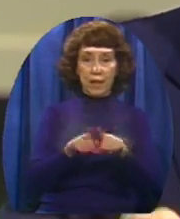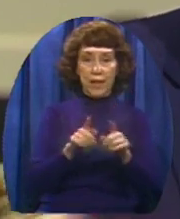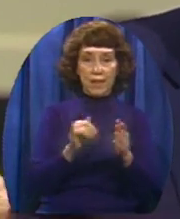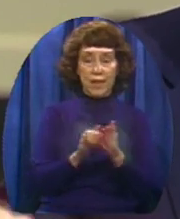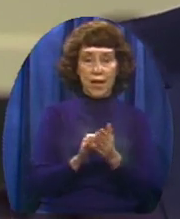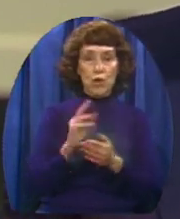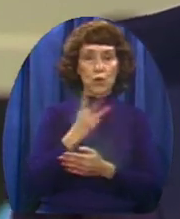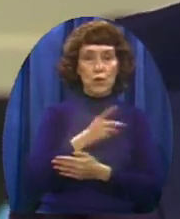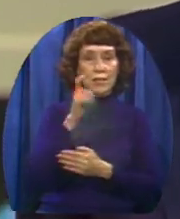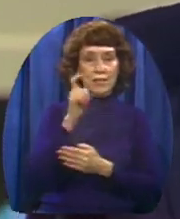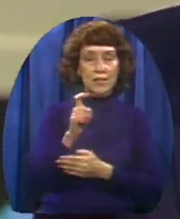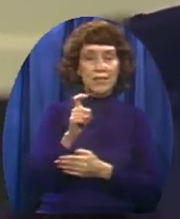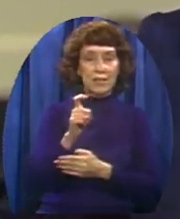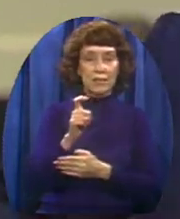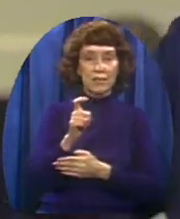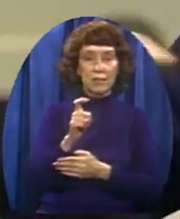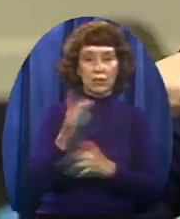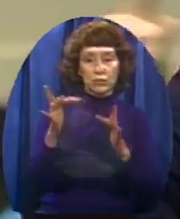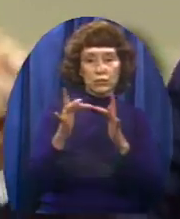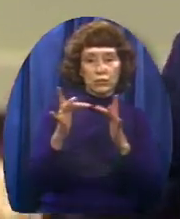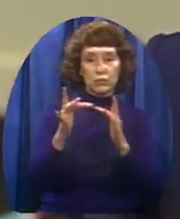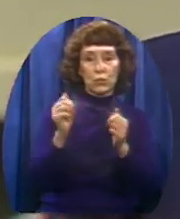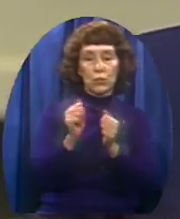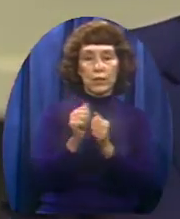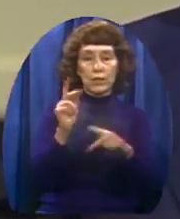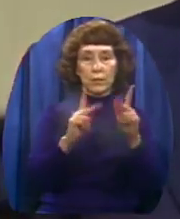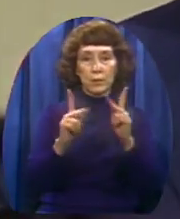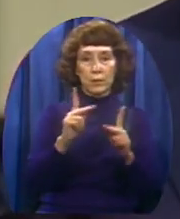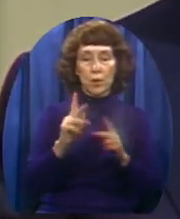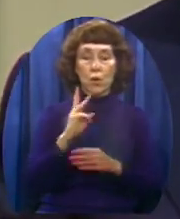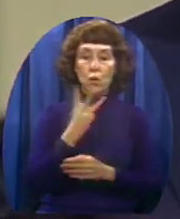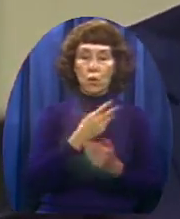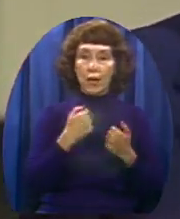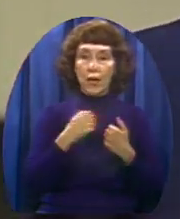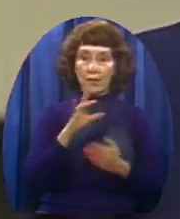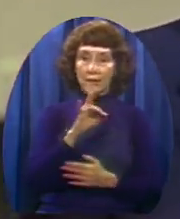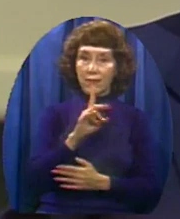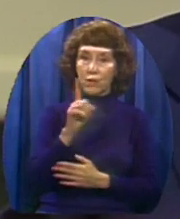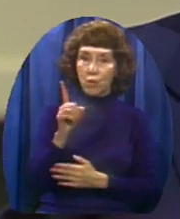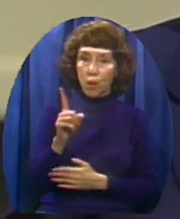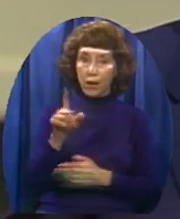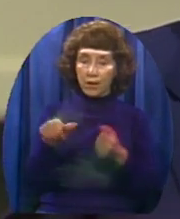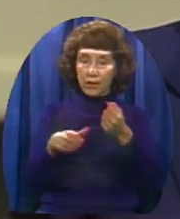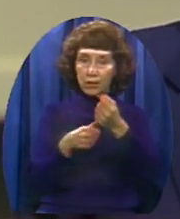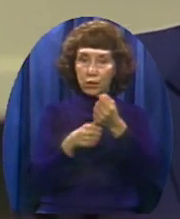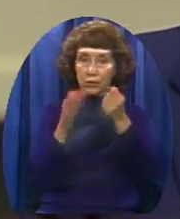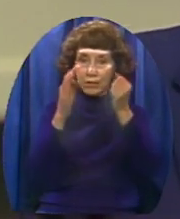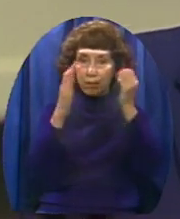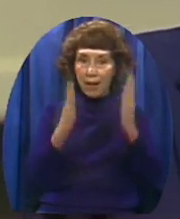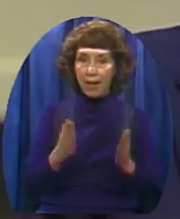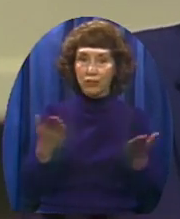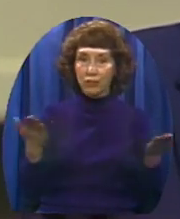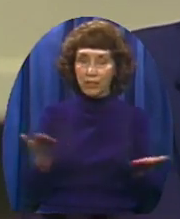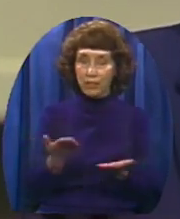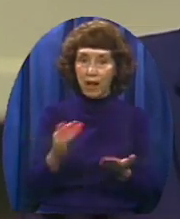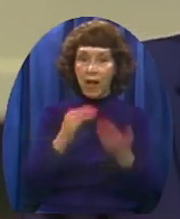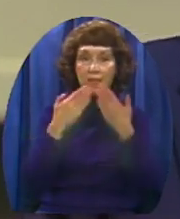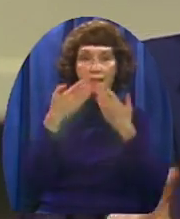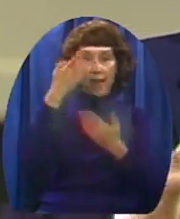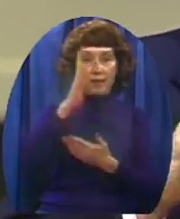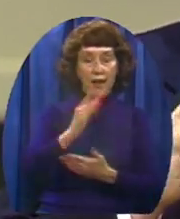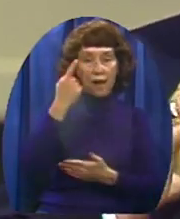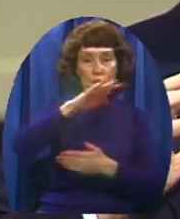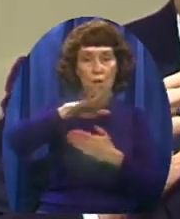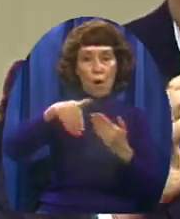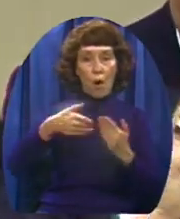God help us I thank God for the men who work with me We have 71 associate pastors in this church I thank God for all of them And then we